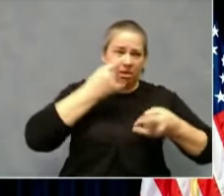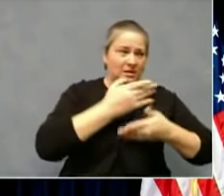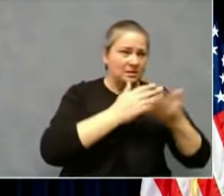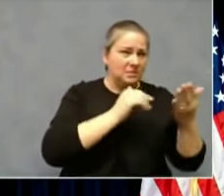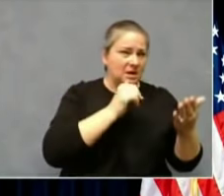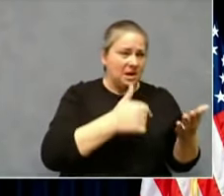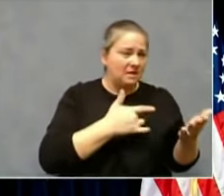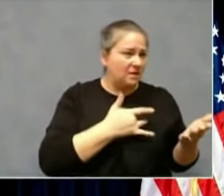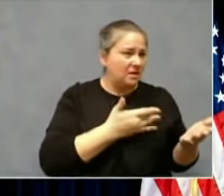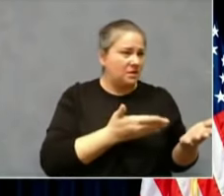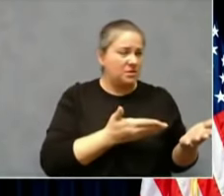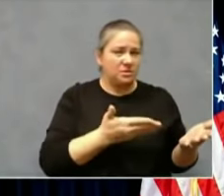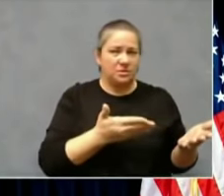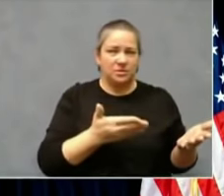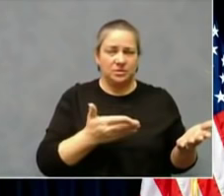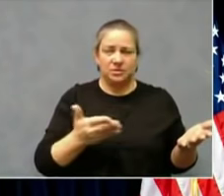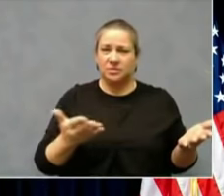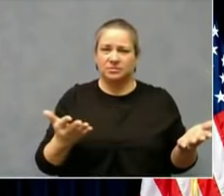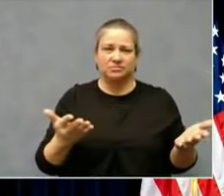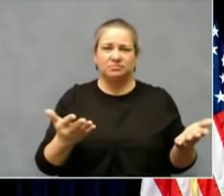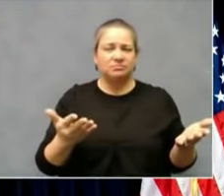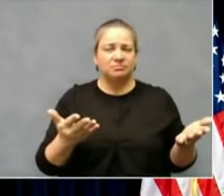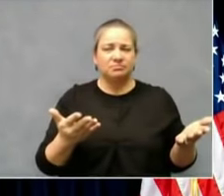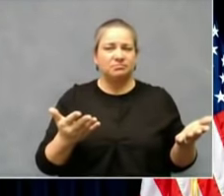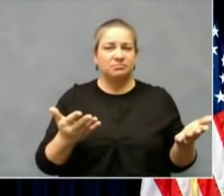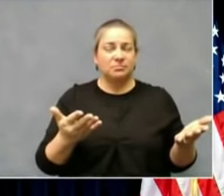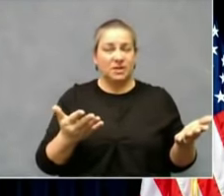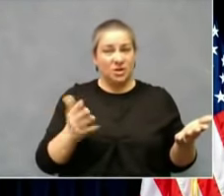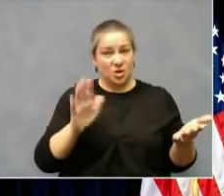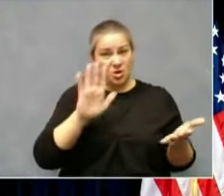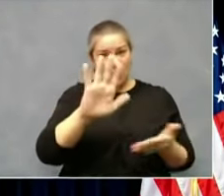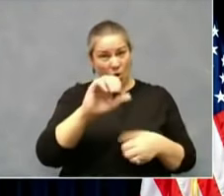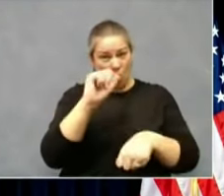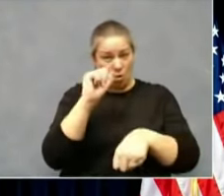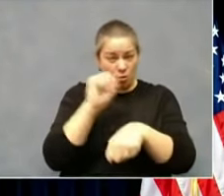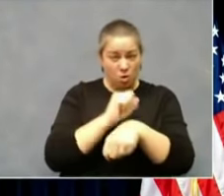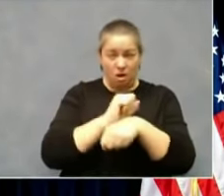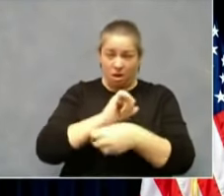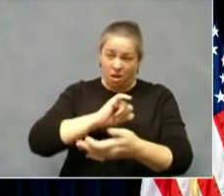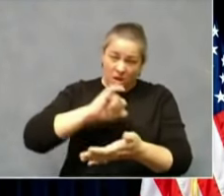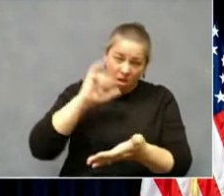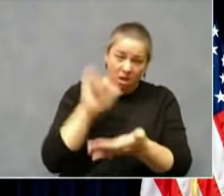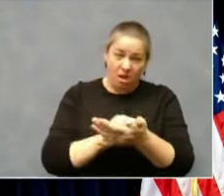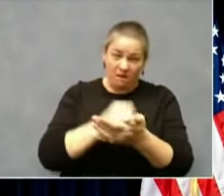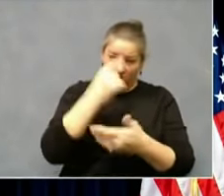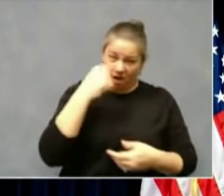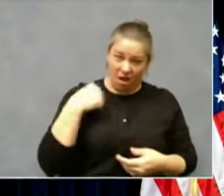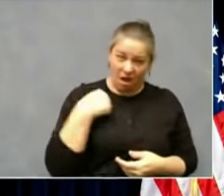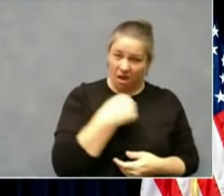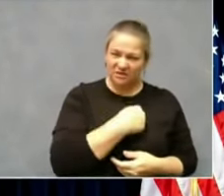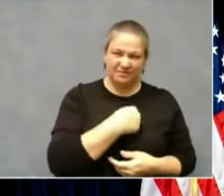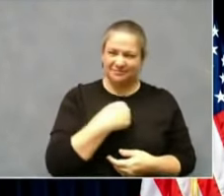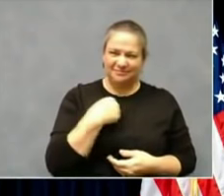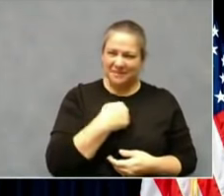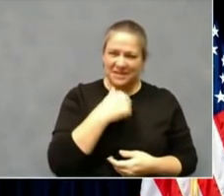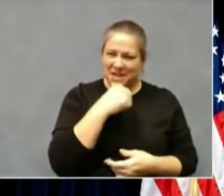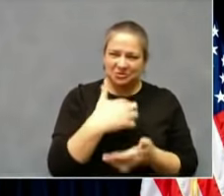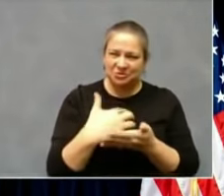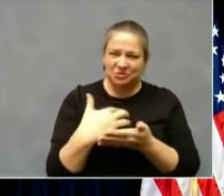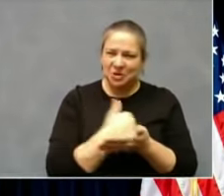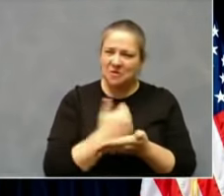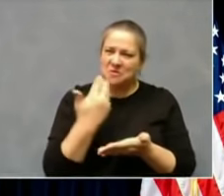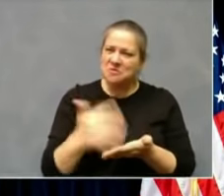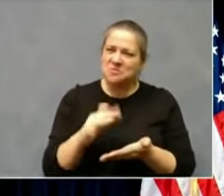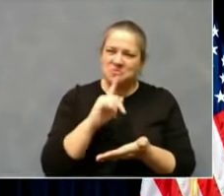We don't deserve you and how special you are. The time and the effort